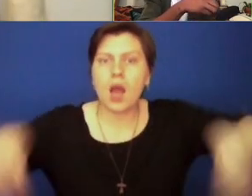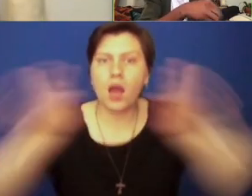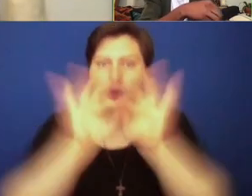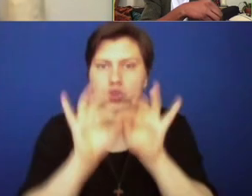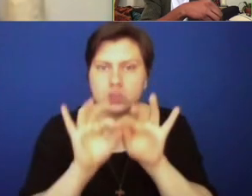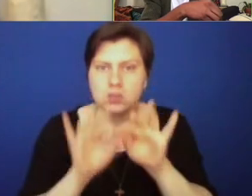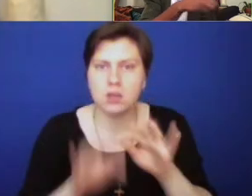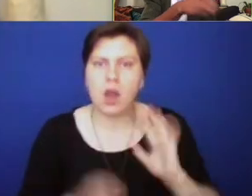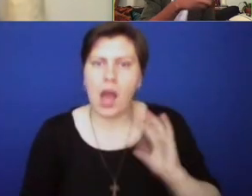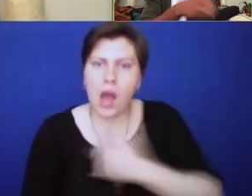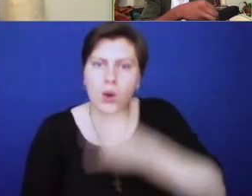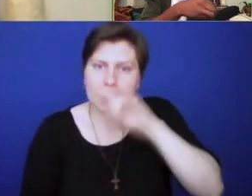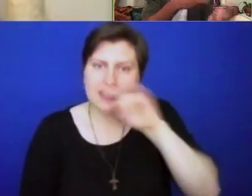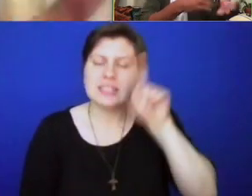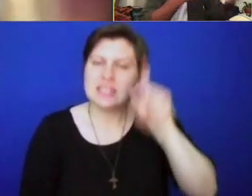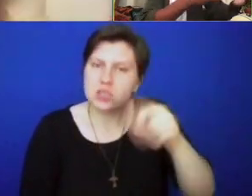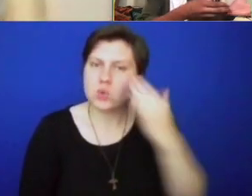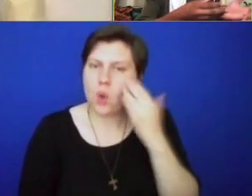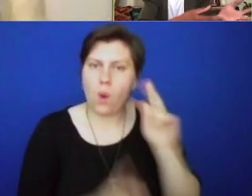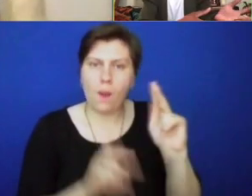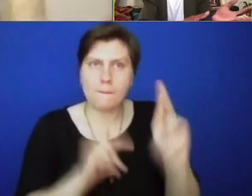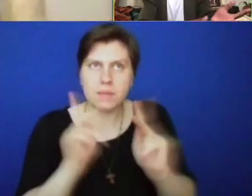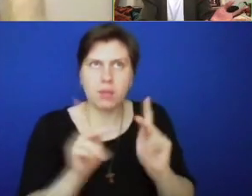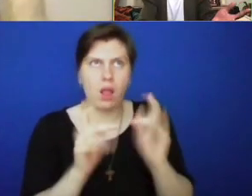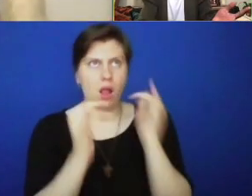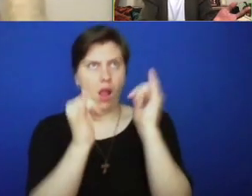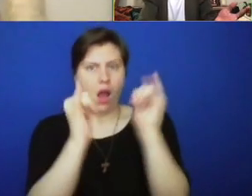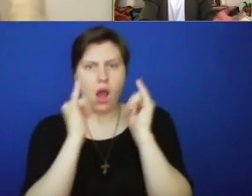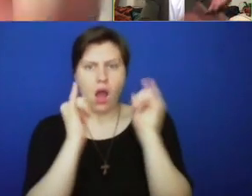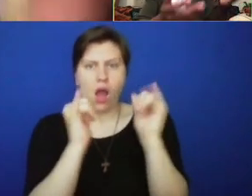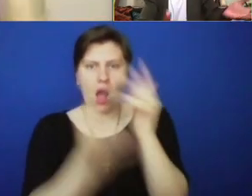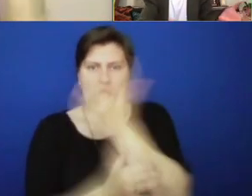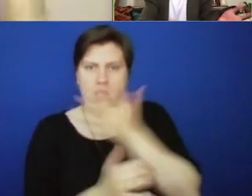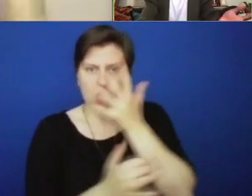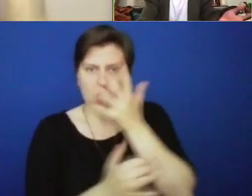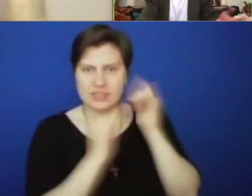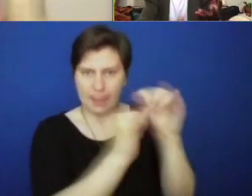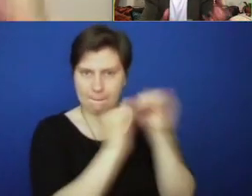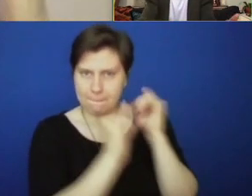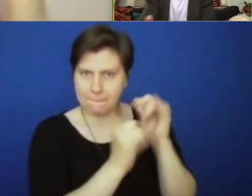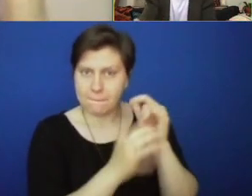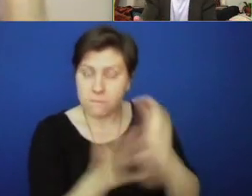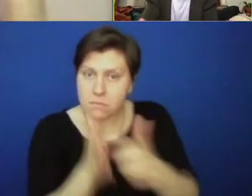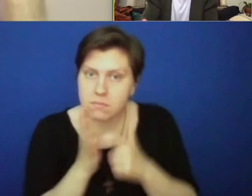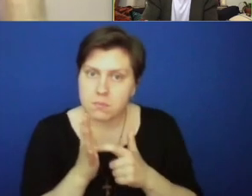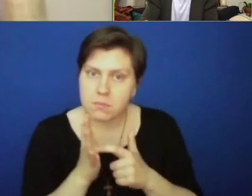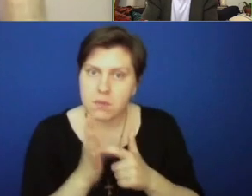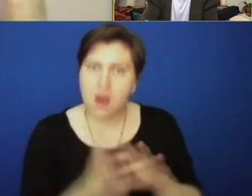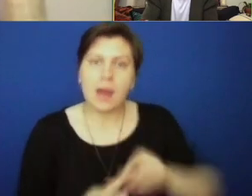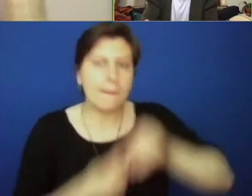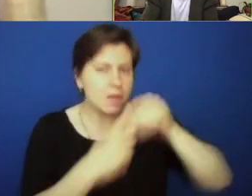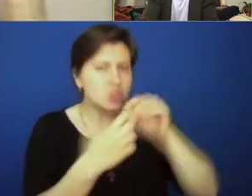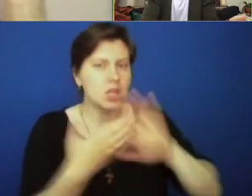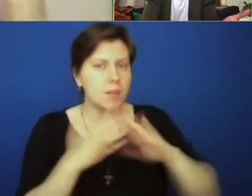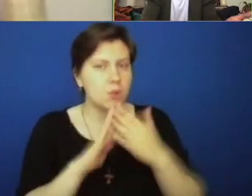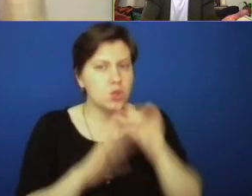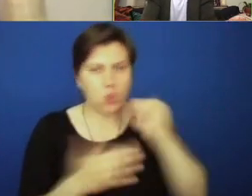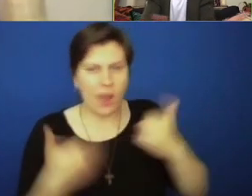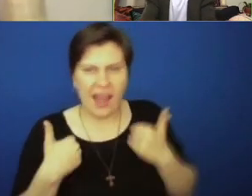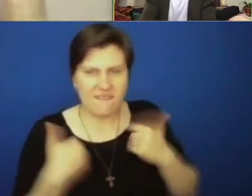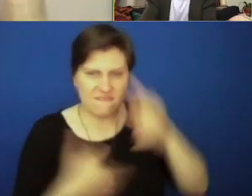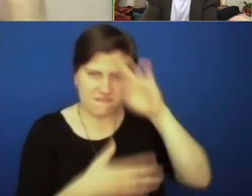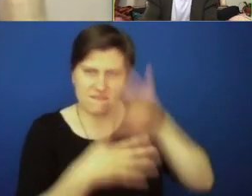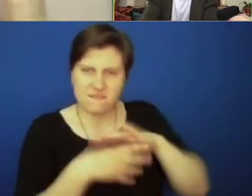kids need to know that there are people that look like them within the church, and then they have a space in that, especially for those communities that